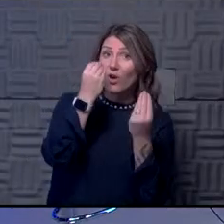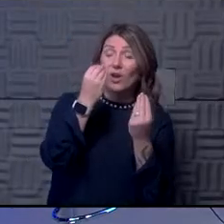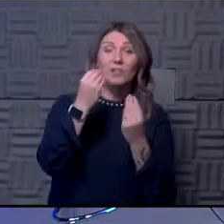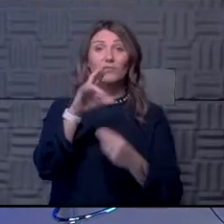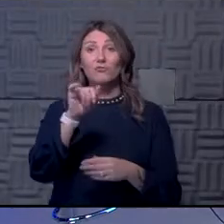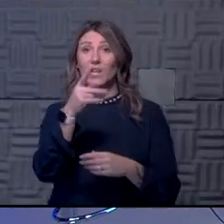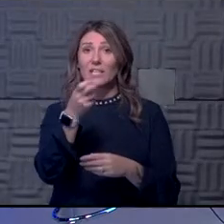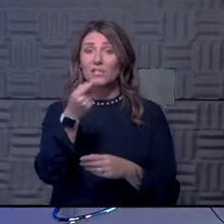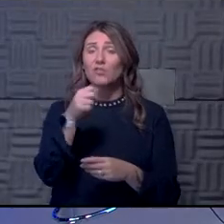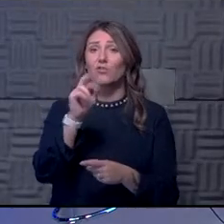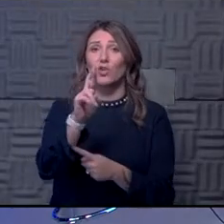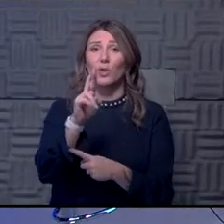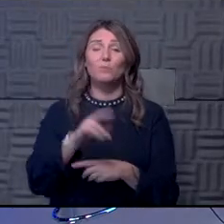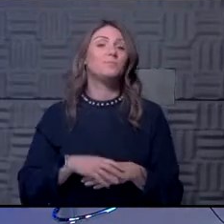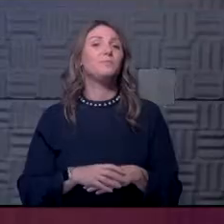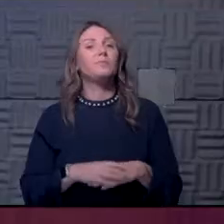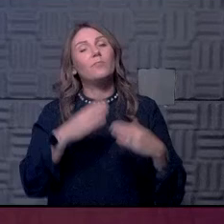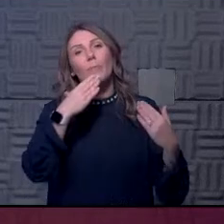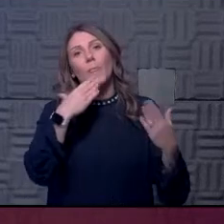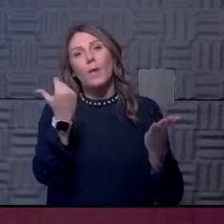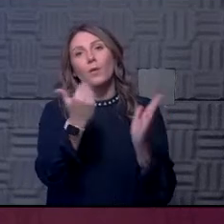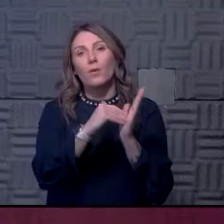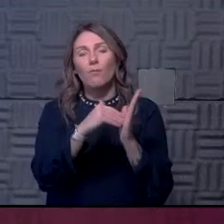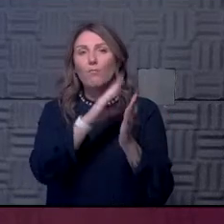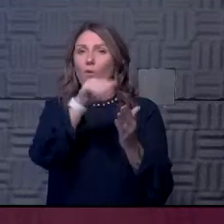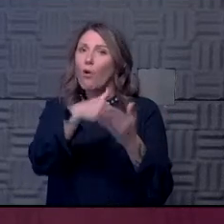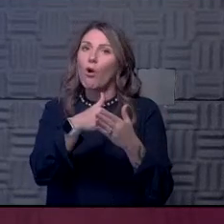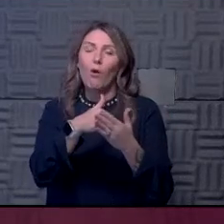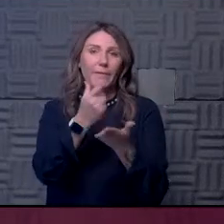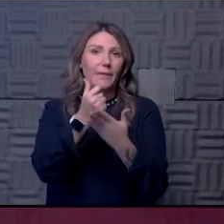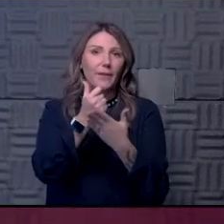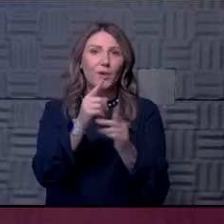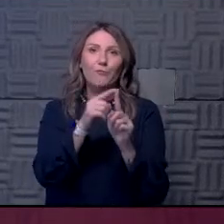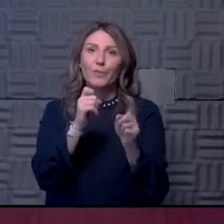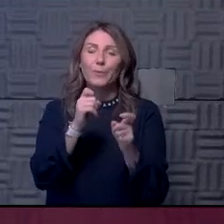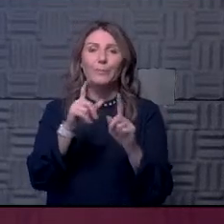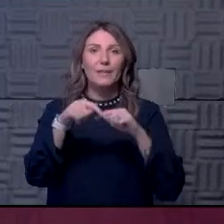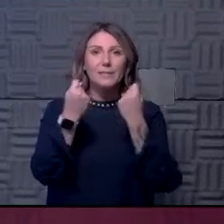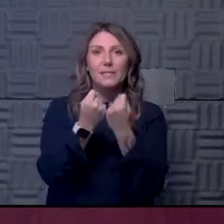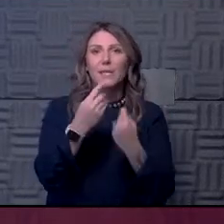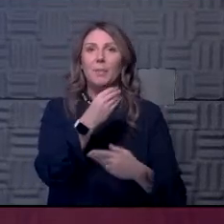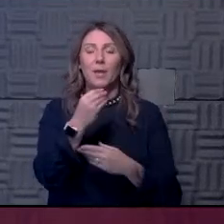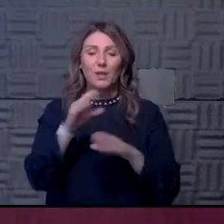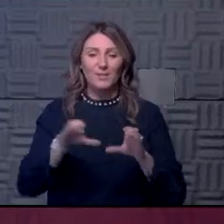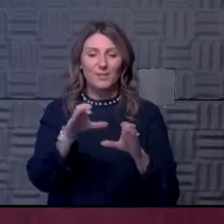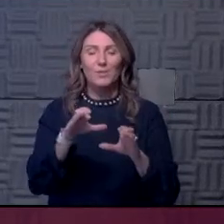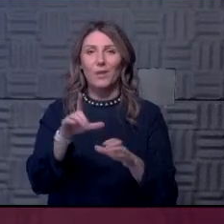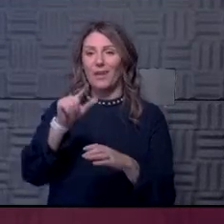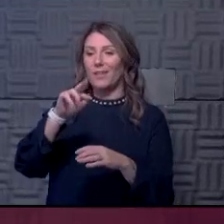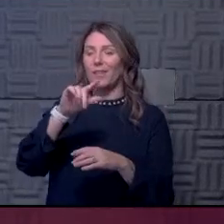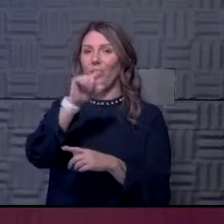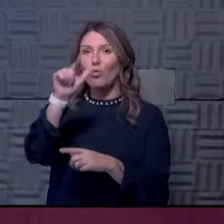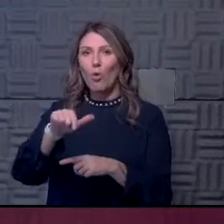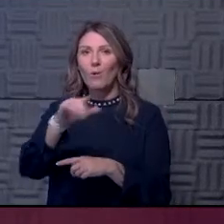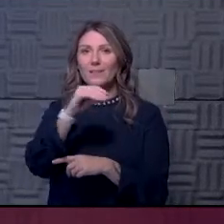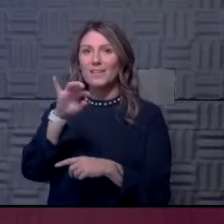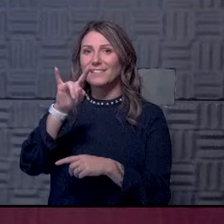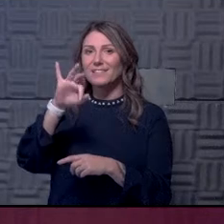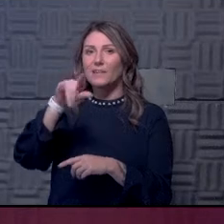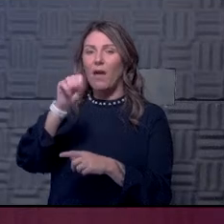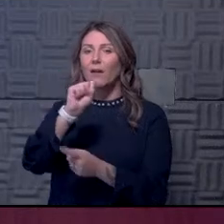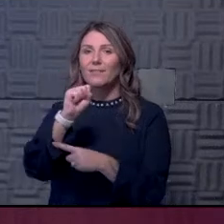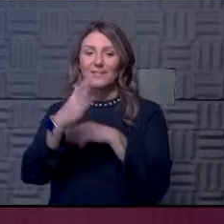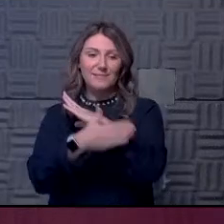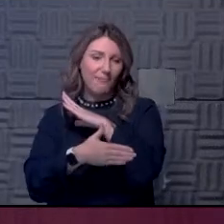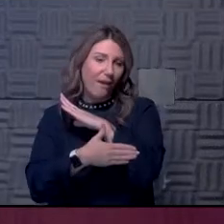Uh, well, we just, uh, thank you again for all the help of the team for what we're doing in, in Lawrence and Douglas County. Uh, we, we couldn't be